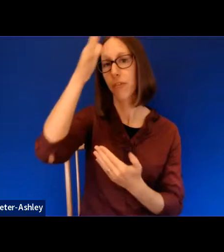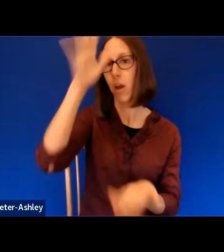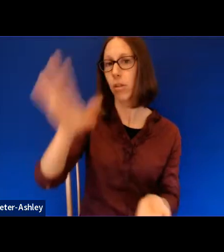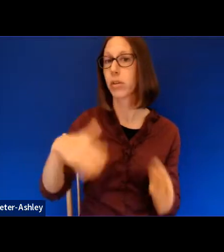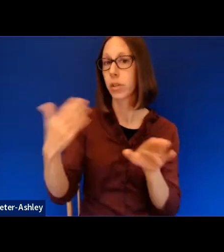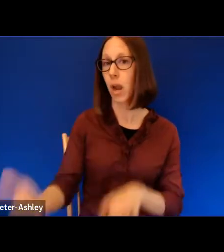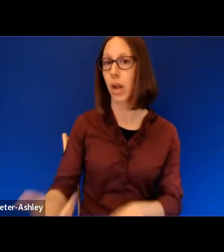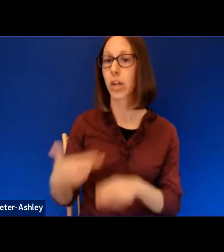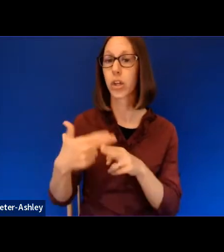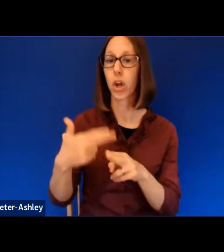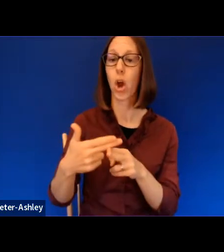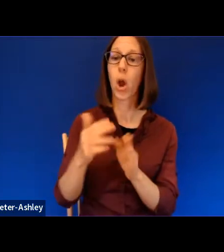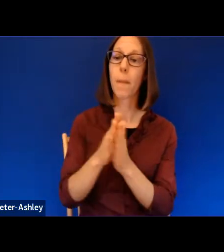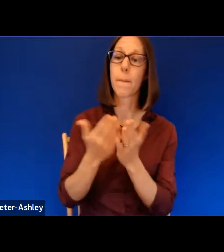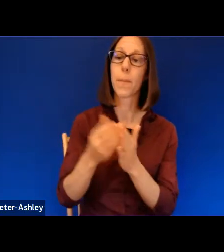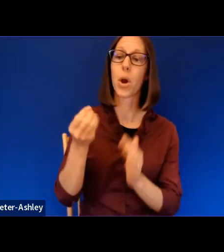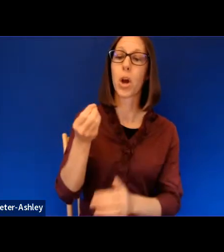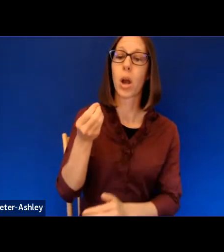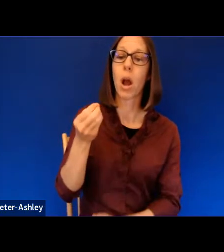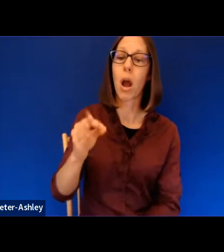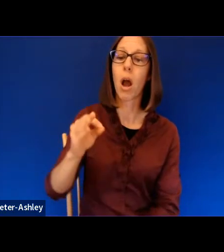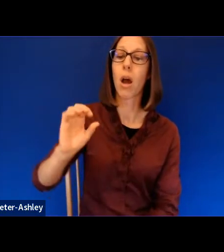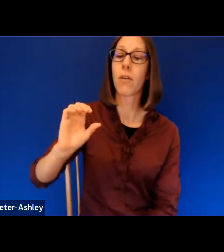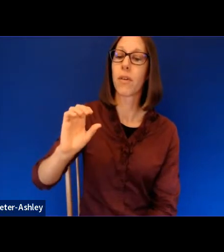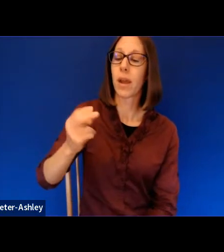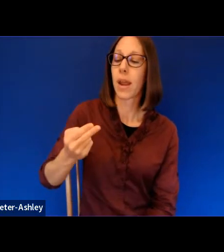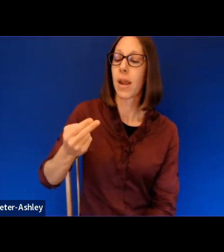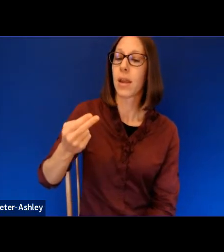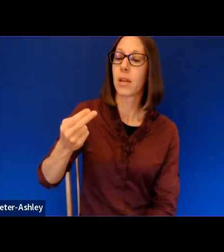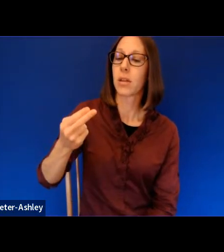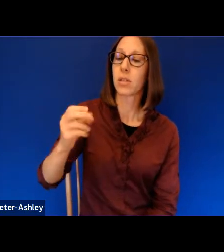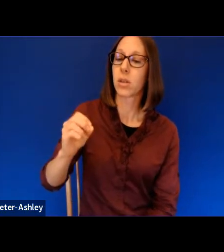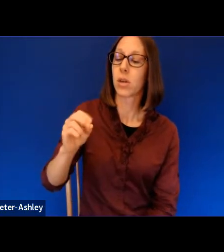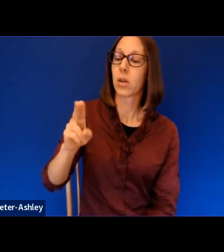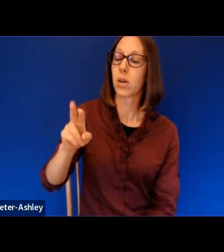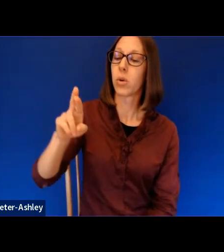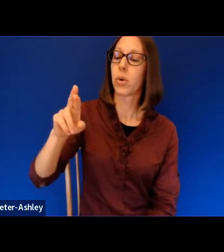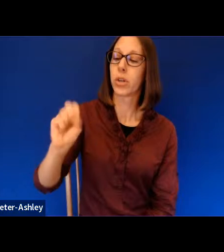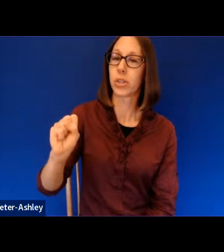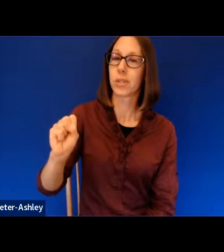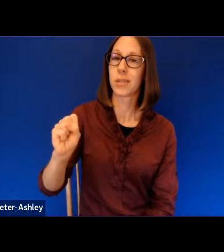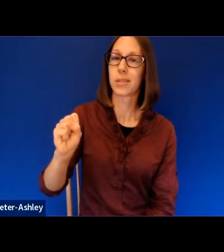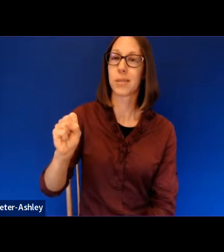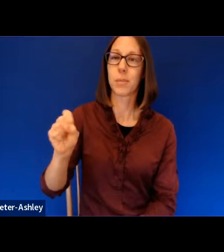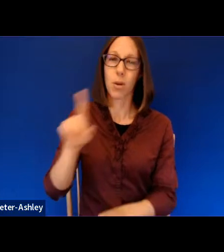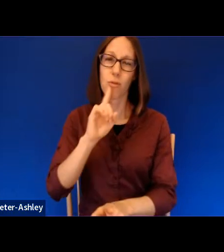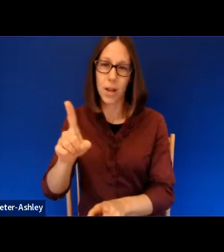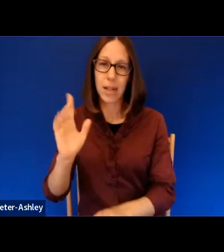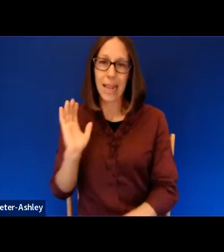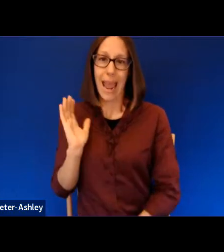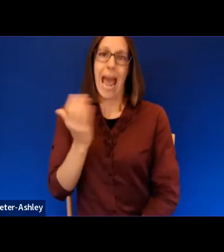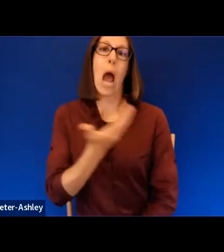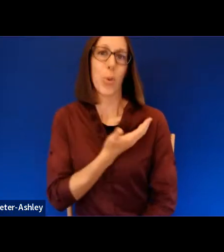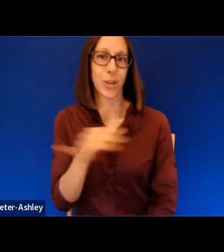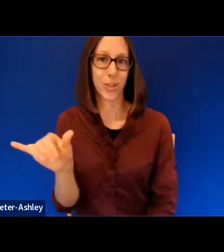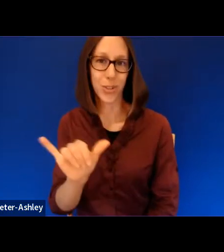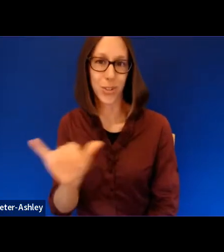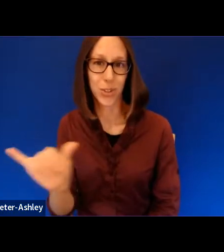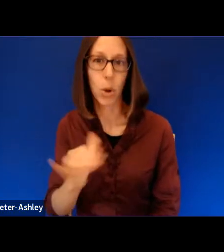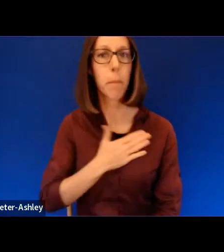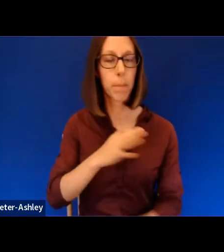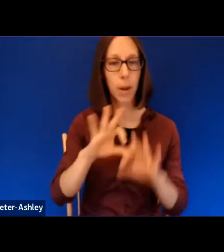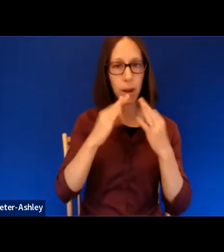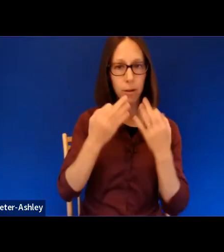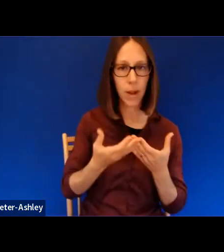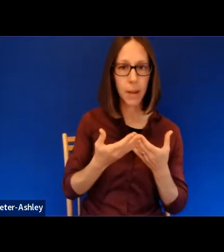Book of Hours, H-O-U-R-S. But I suppose it's also a book of hours of my family, but also, I think,